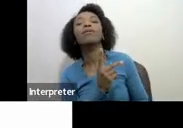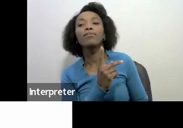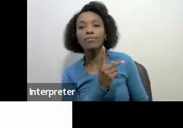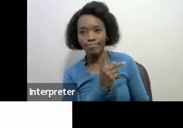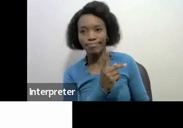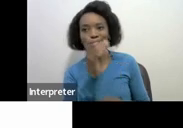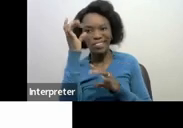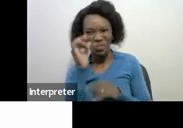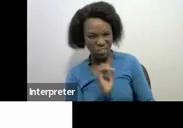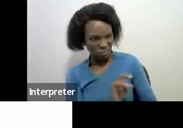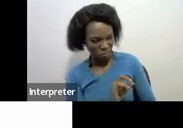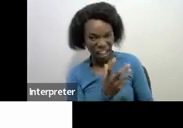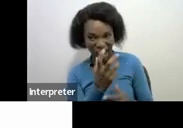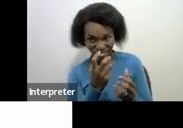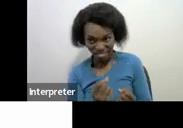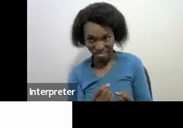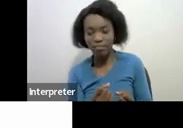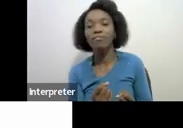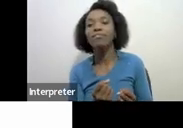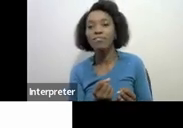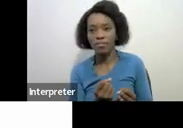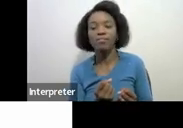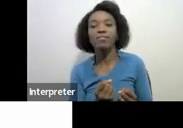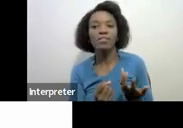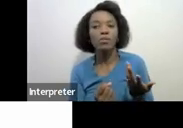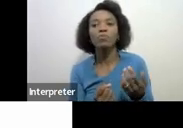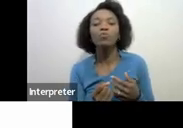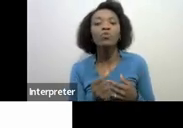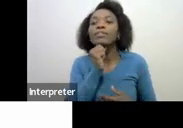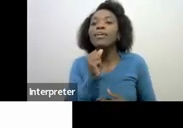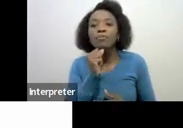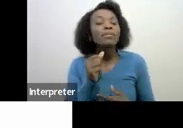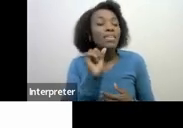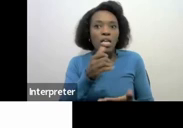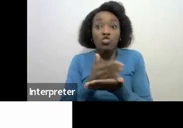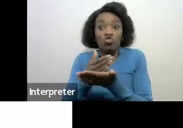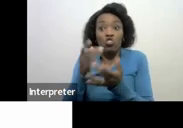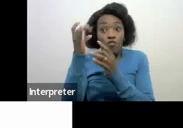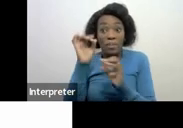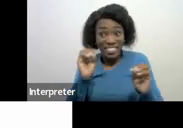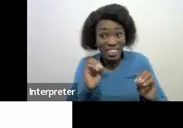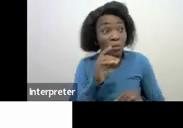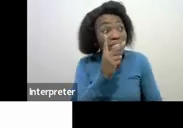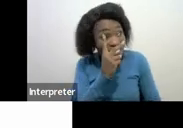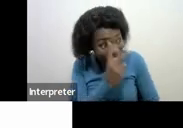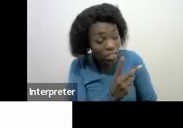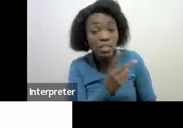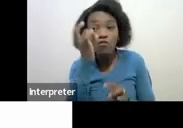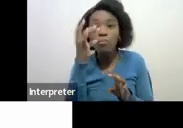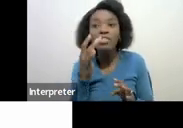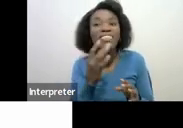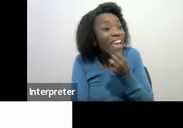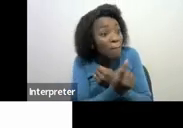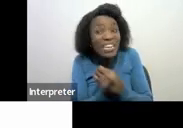information that they have there because I mean even though we don't share information we are able to see whatever information whatever is happening within